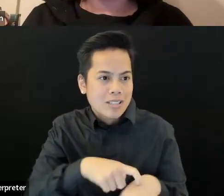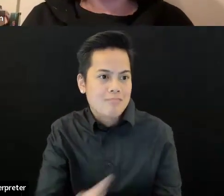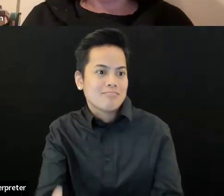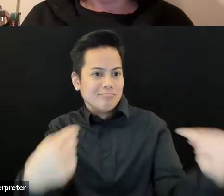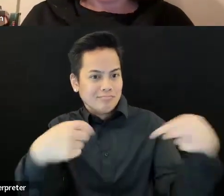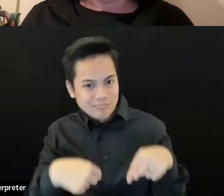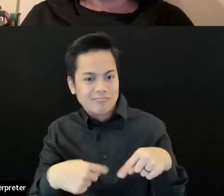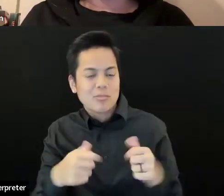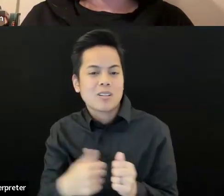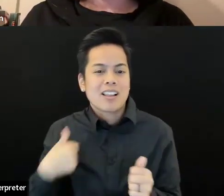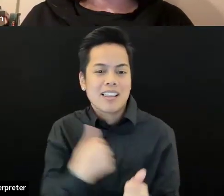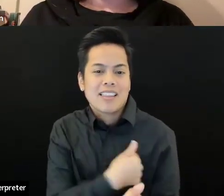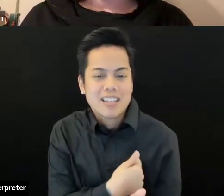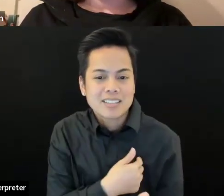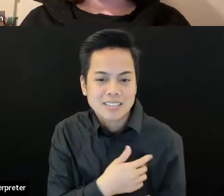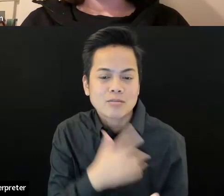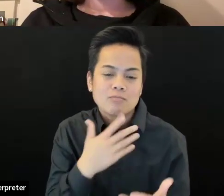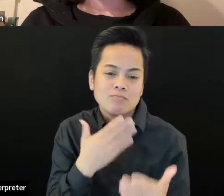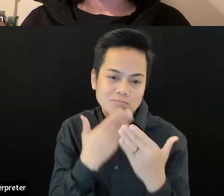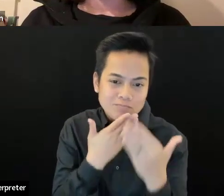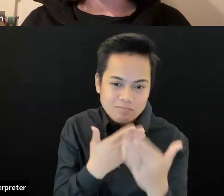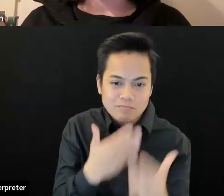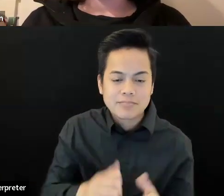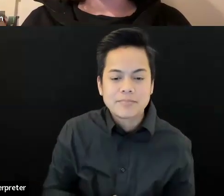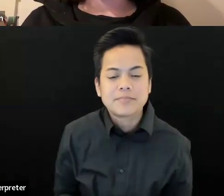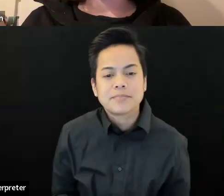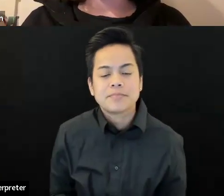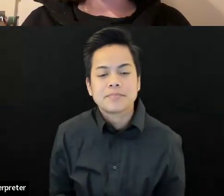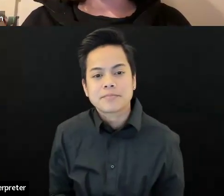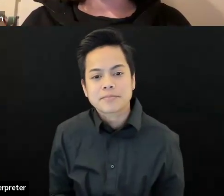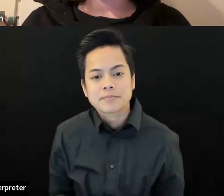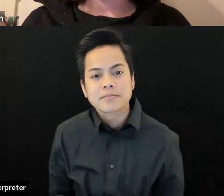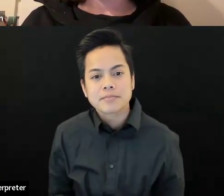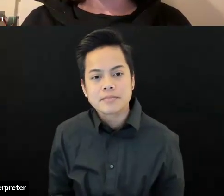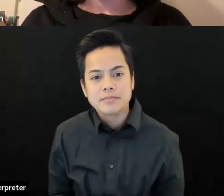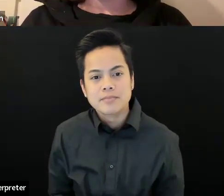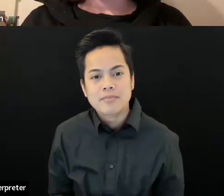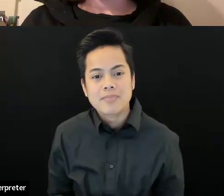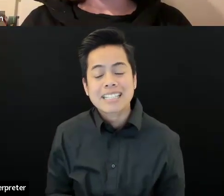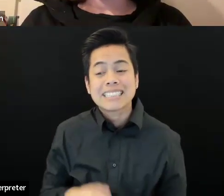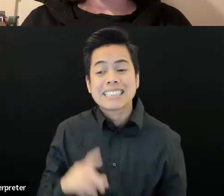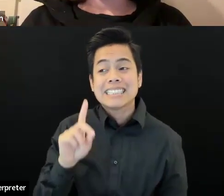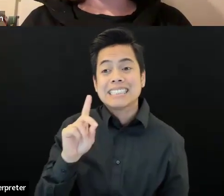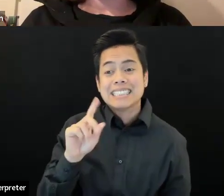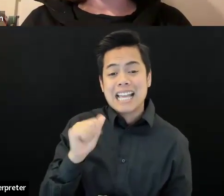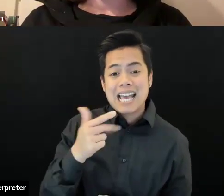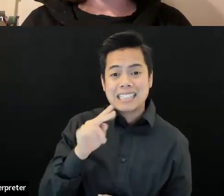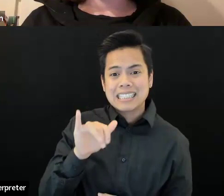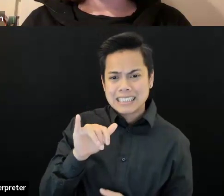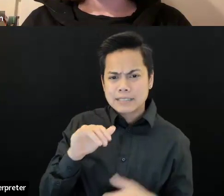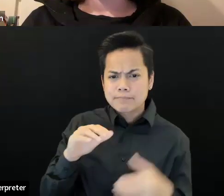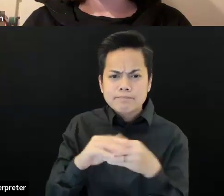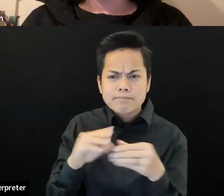Okay. And, um, I'm not sure how to pronounce this. Ayelet Shrek